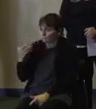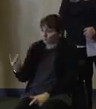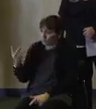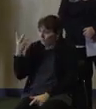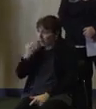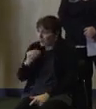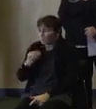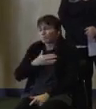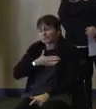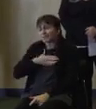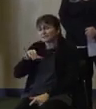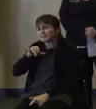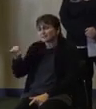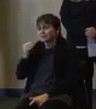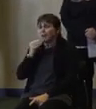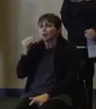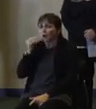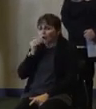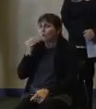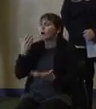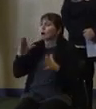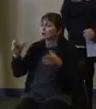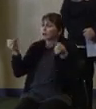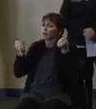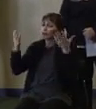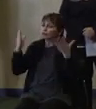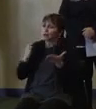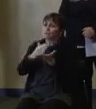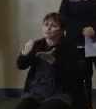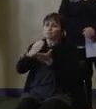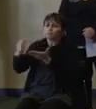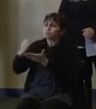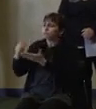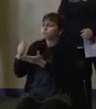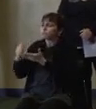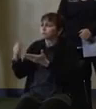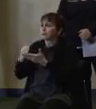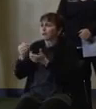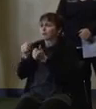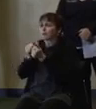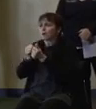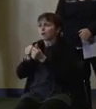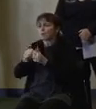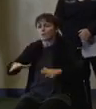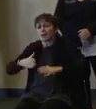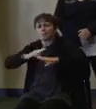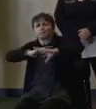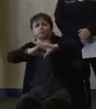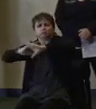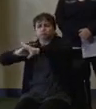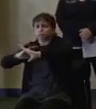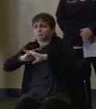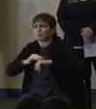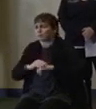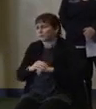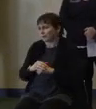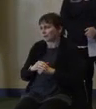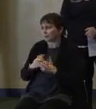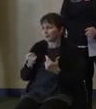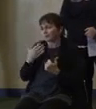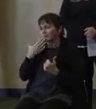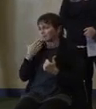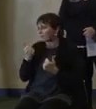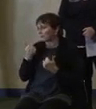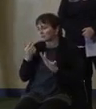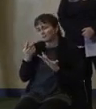Let these crews do their job safely, unimpeded and undistracted. The best way you can do that is to stay in.